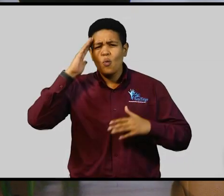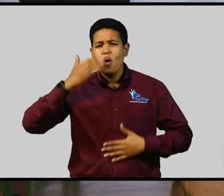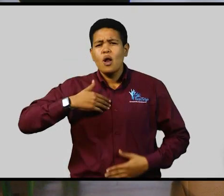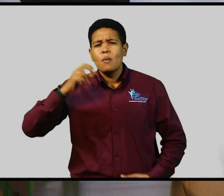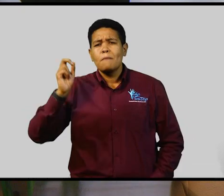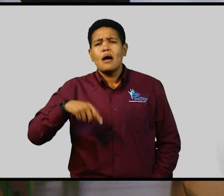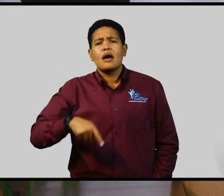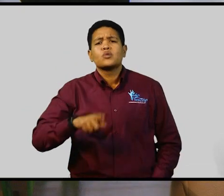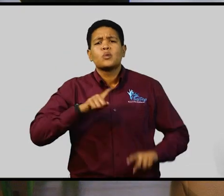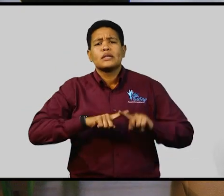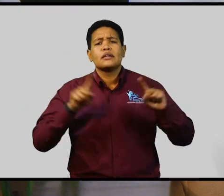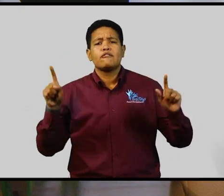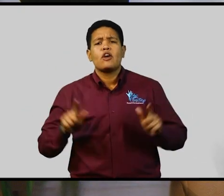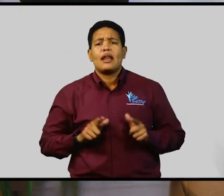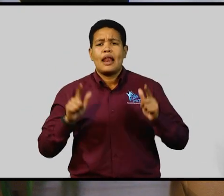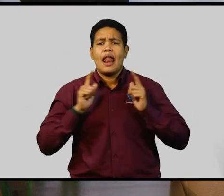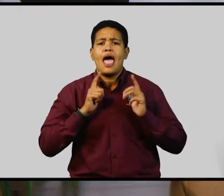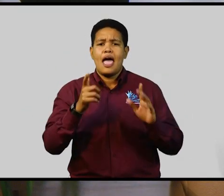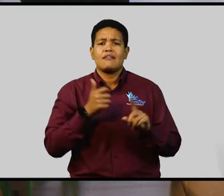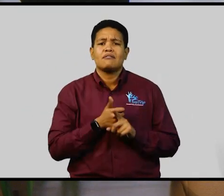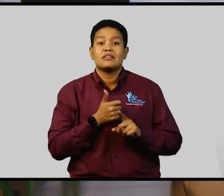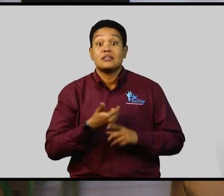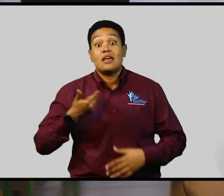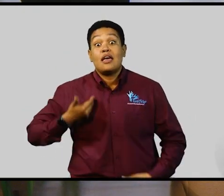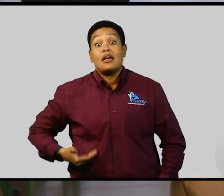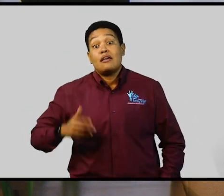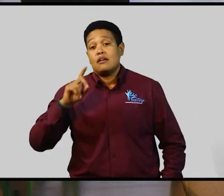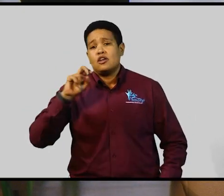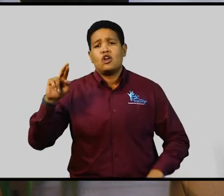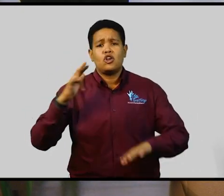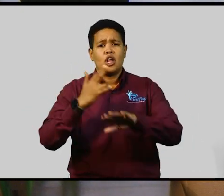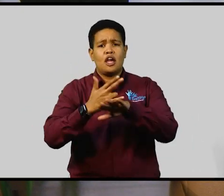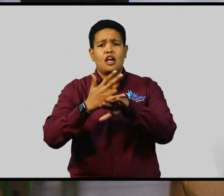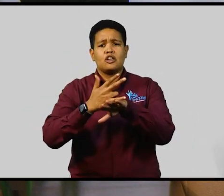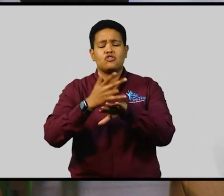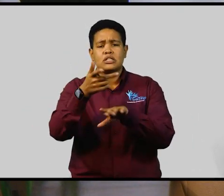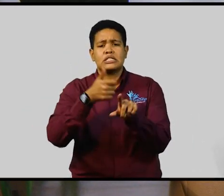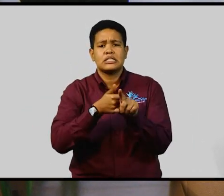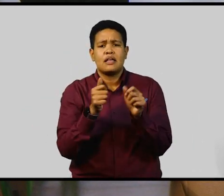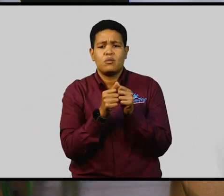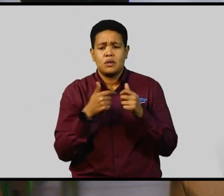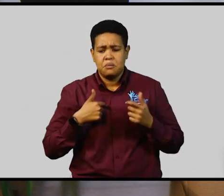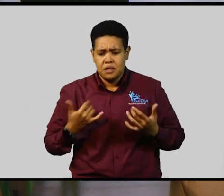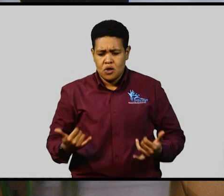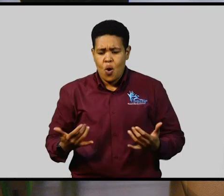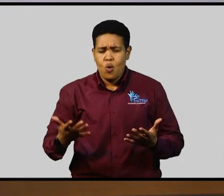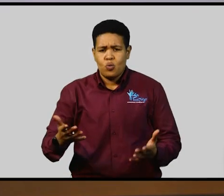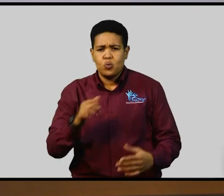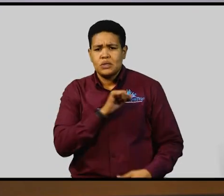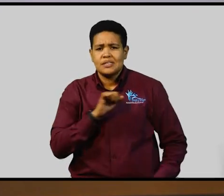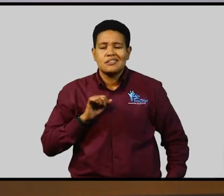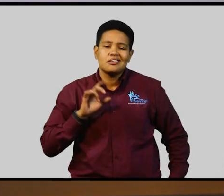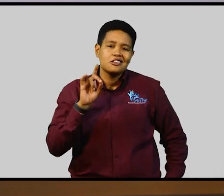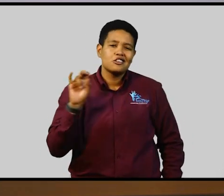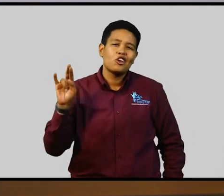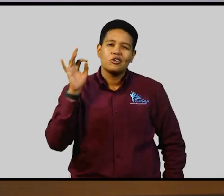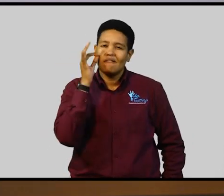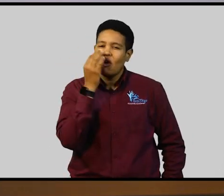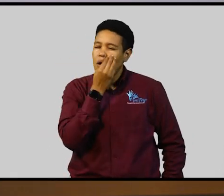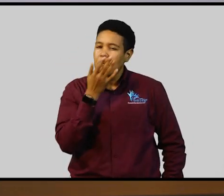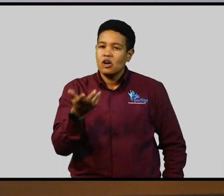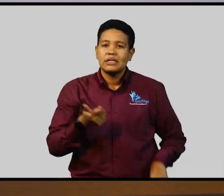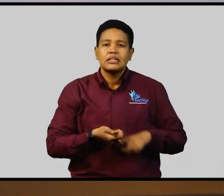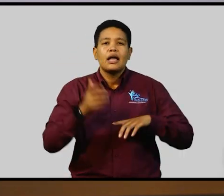Welcome back to A Different Life. I am Dr. Christine Hendricks. With me now is Senator Dr. Floyd